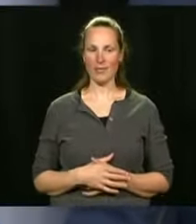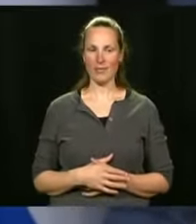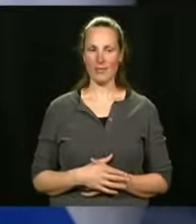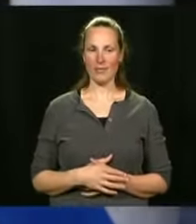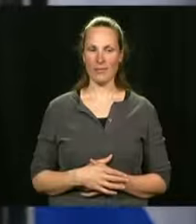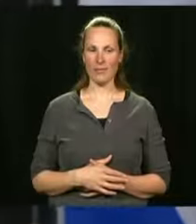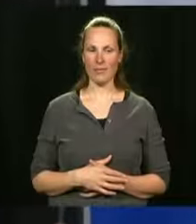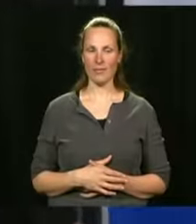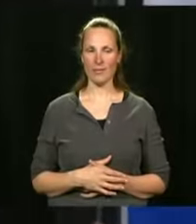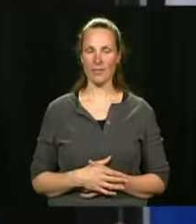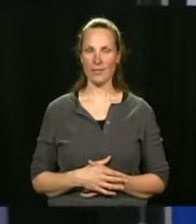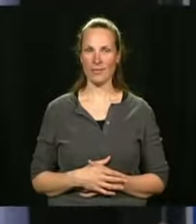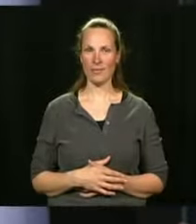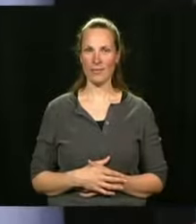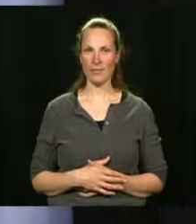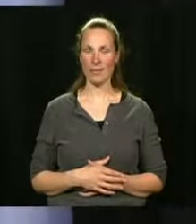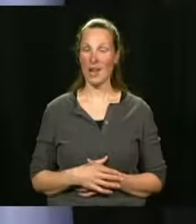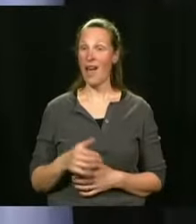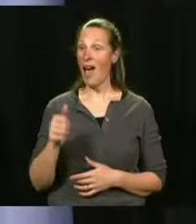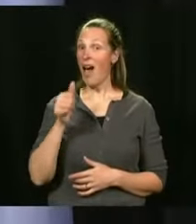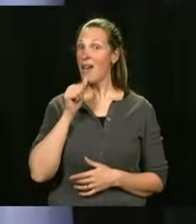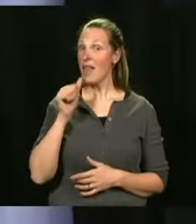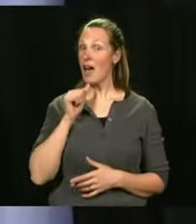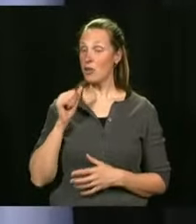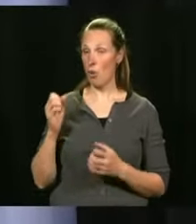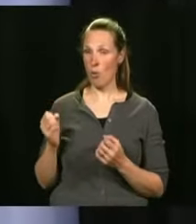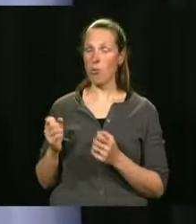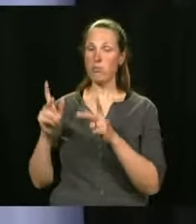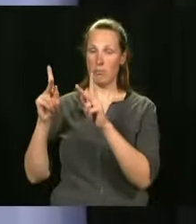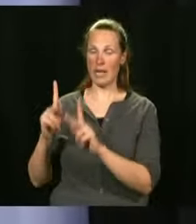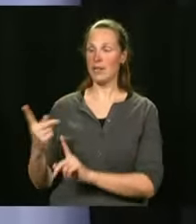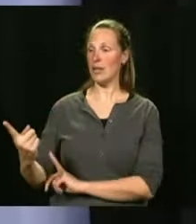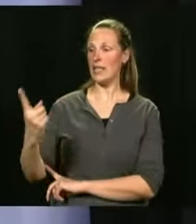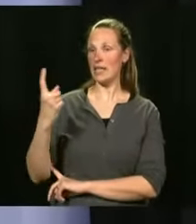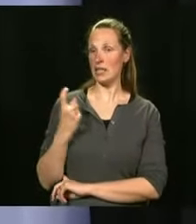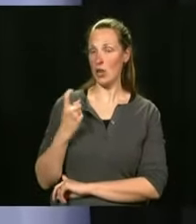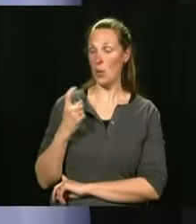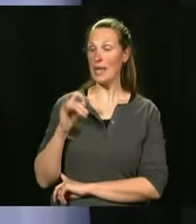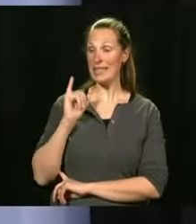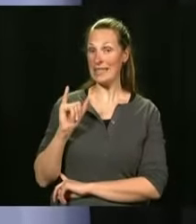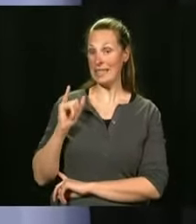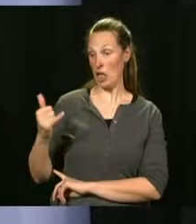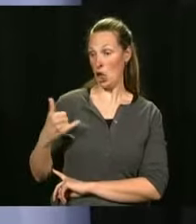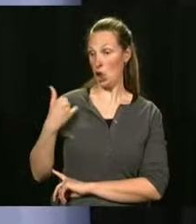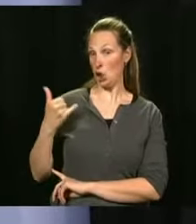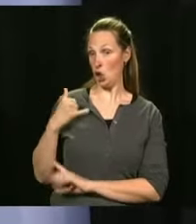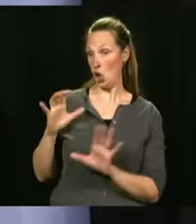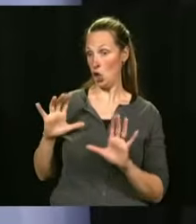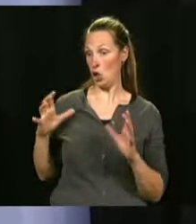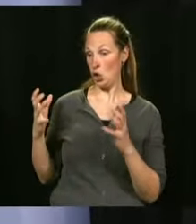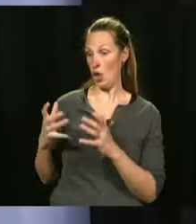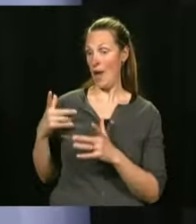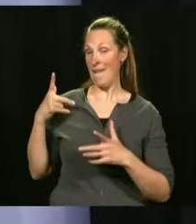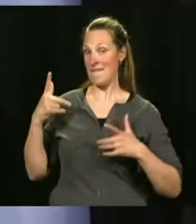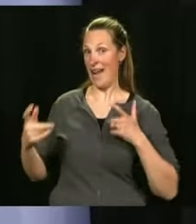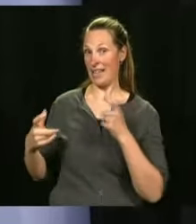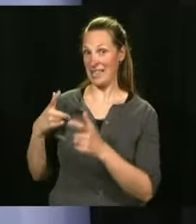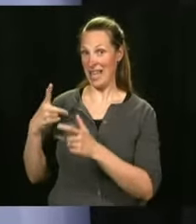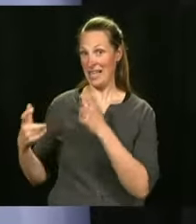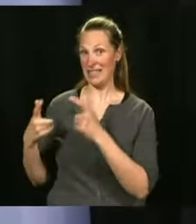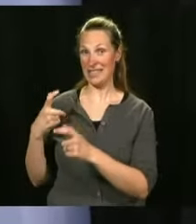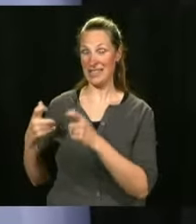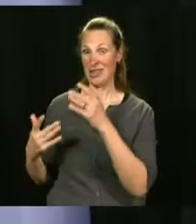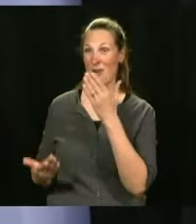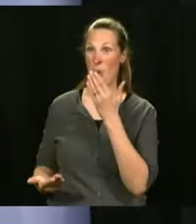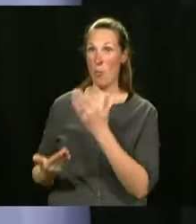And this goes back to a couple of questions that we had earlier. The more we vaccinate that group by the end of June, 500,000 people